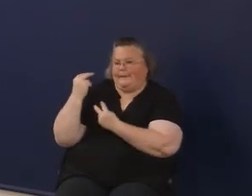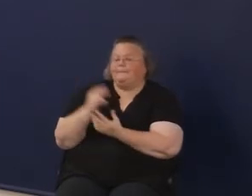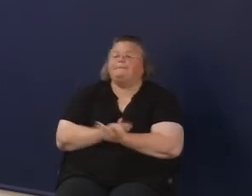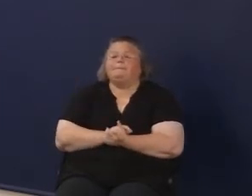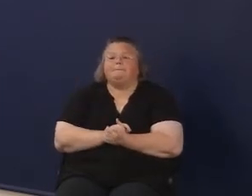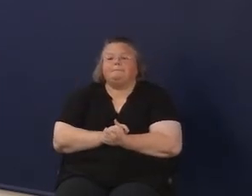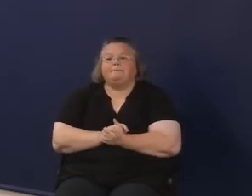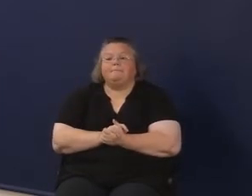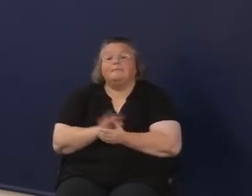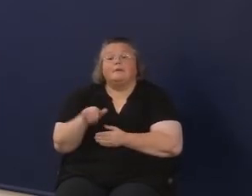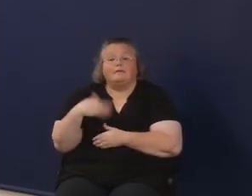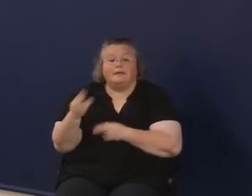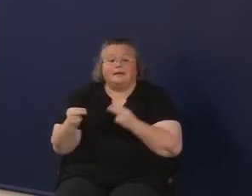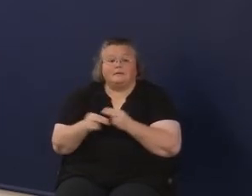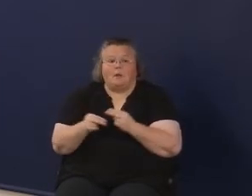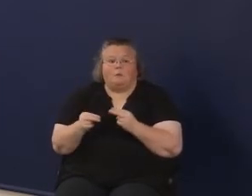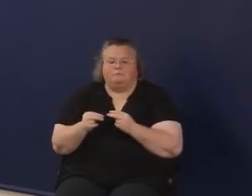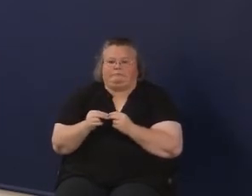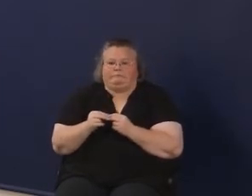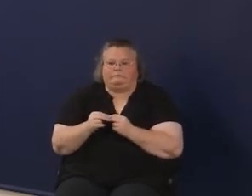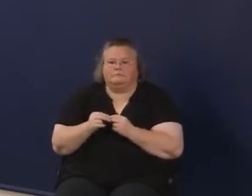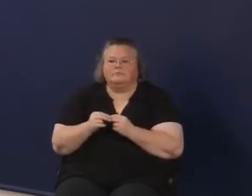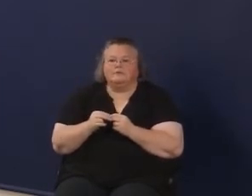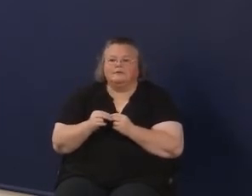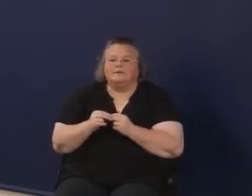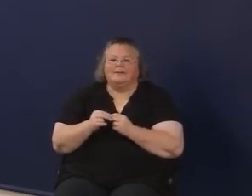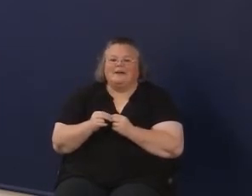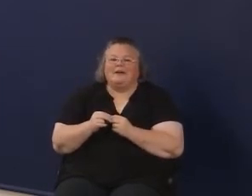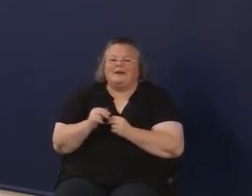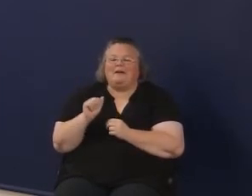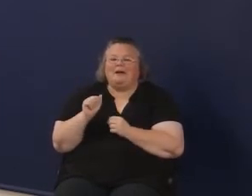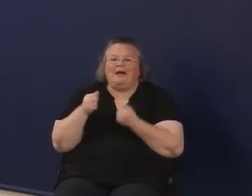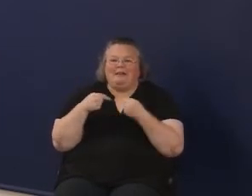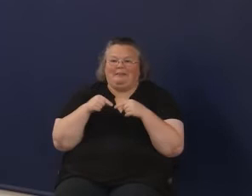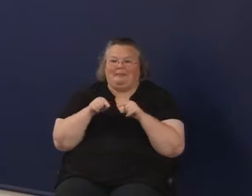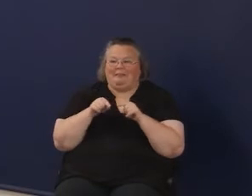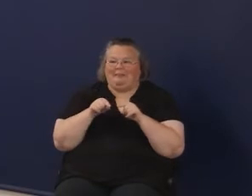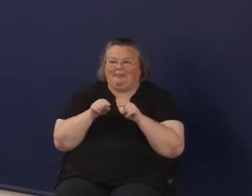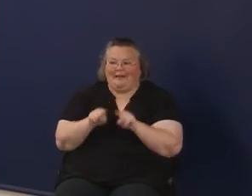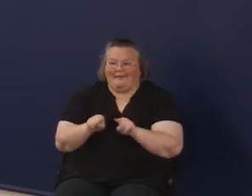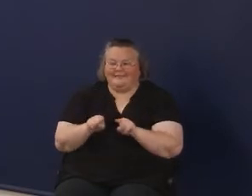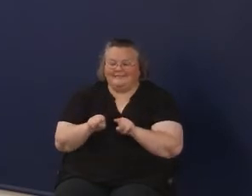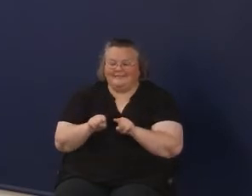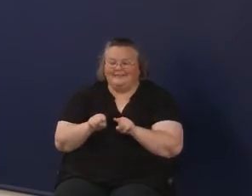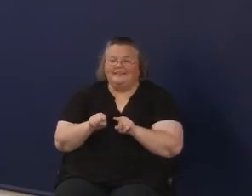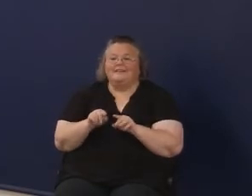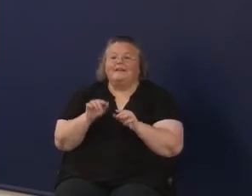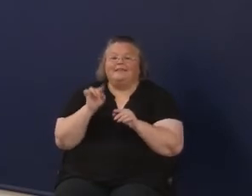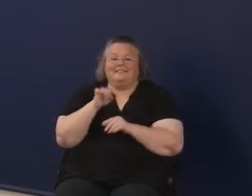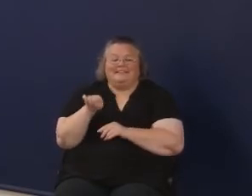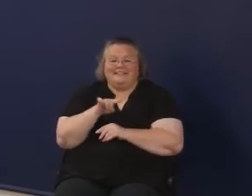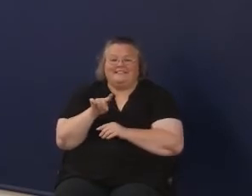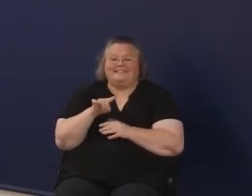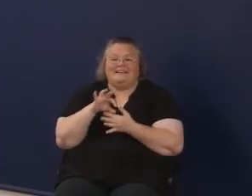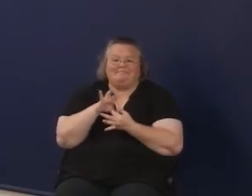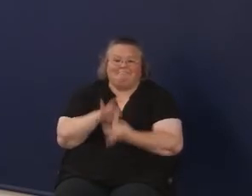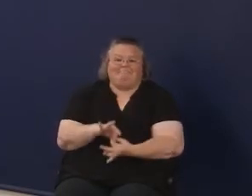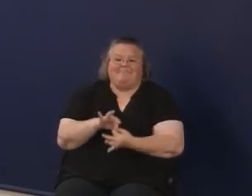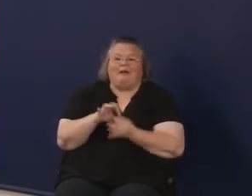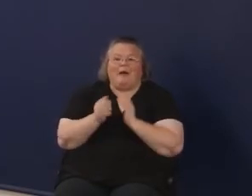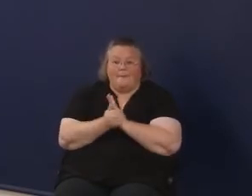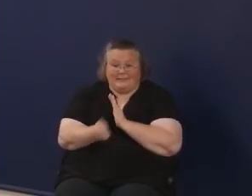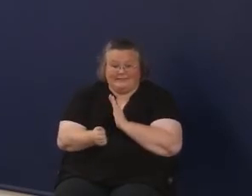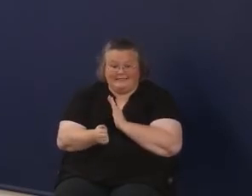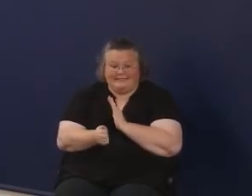The next slide really lays out, if you notice, also back to not only these anchor competencies that have already been